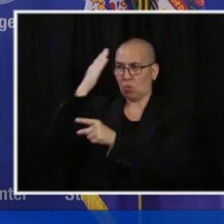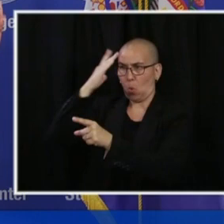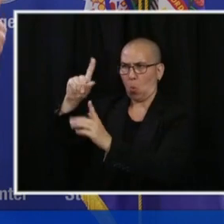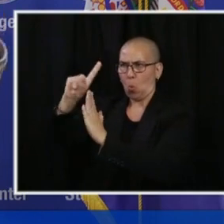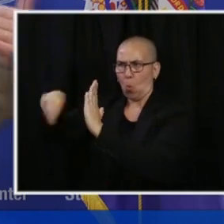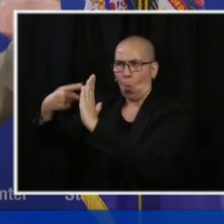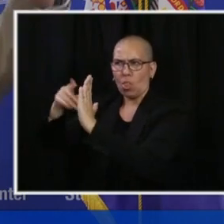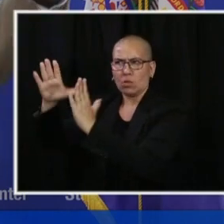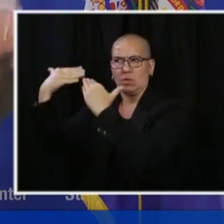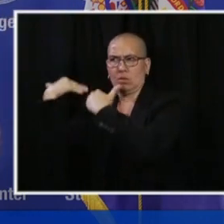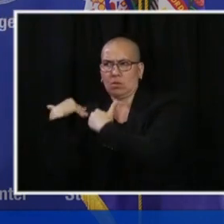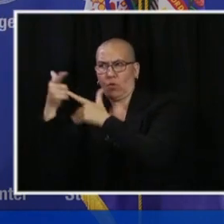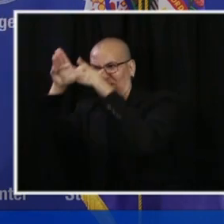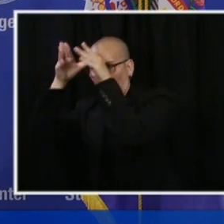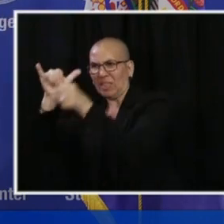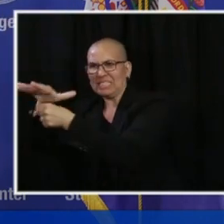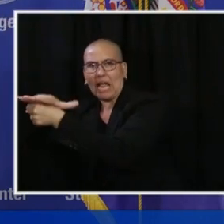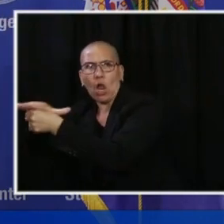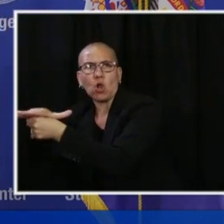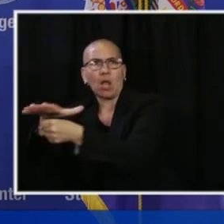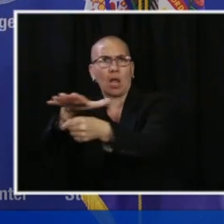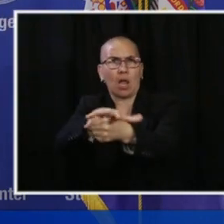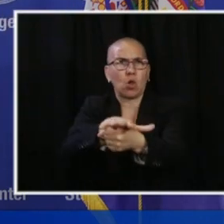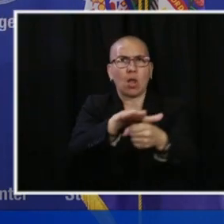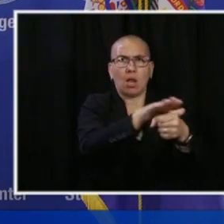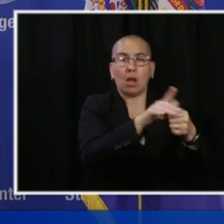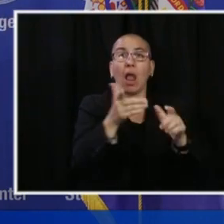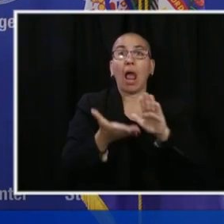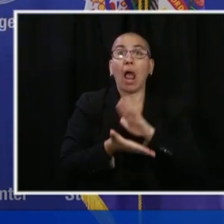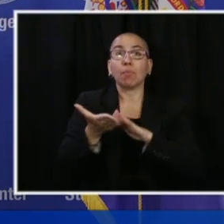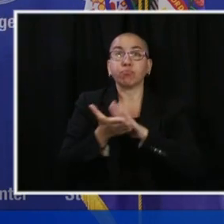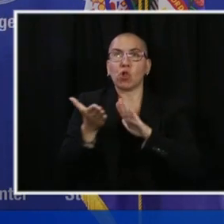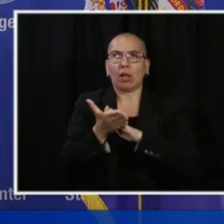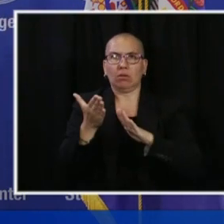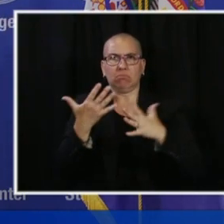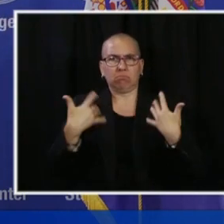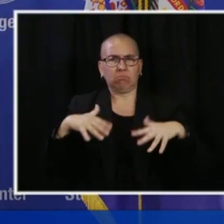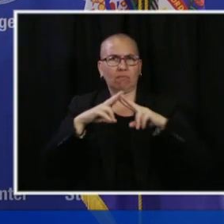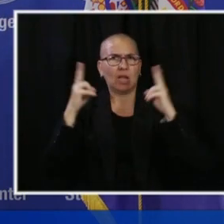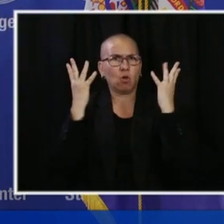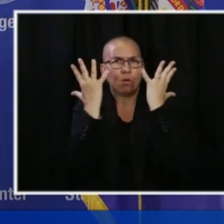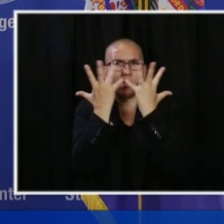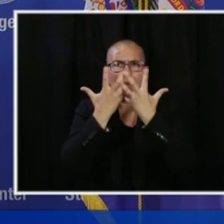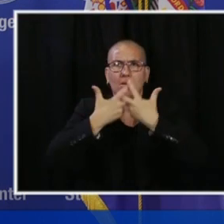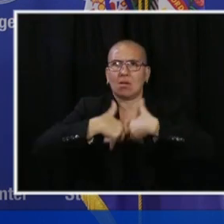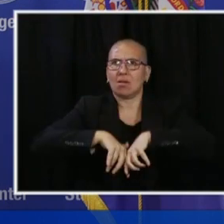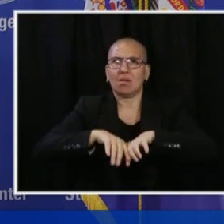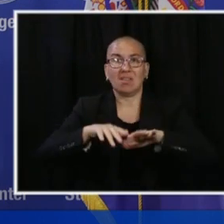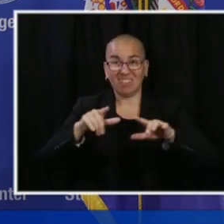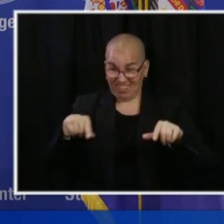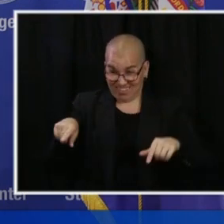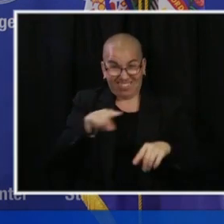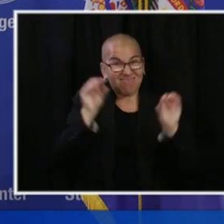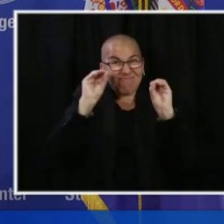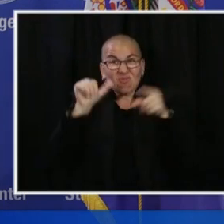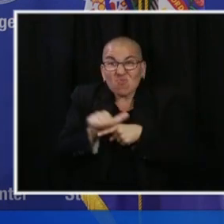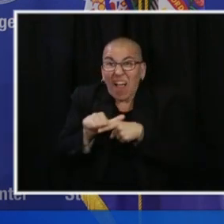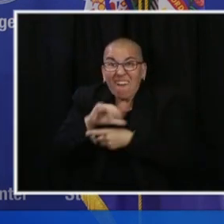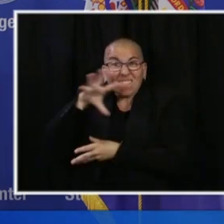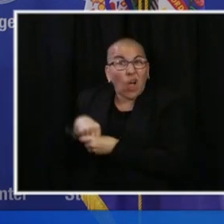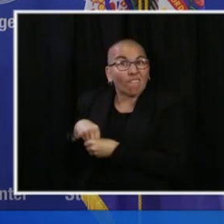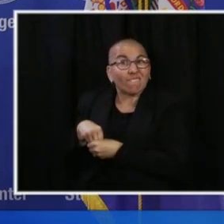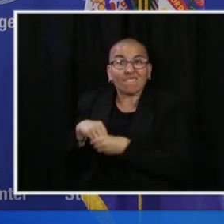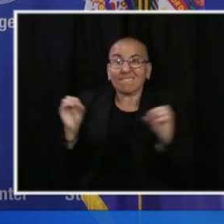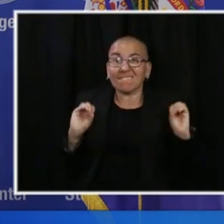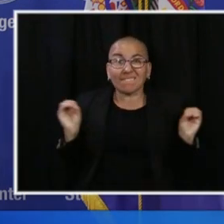operation move in unison like you've seen in the last few days with no prior training together, that's a testament to the leadership of all of these different